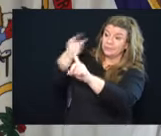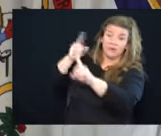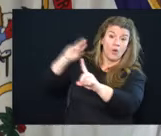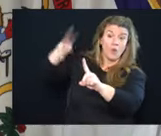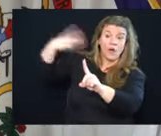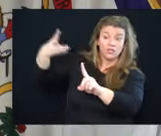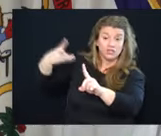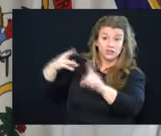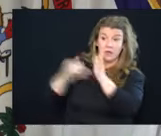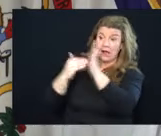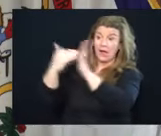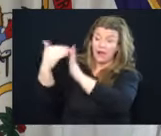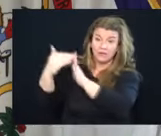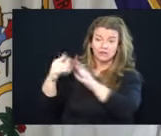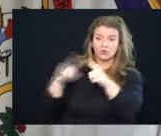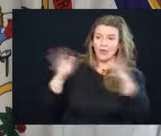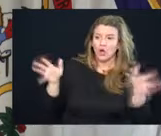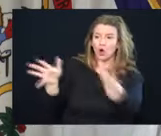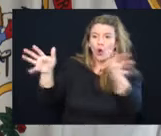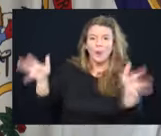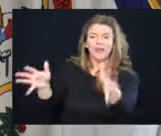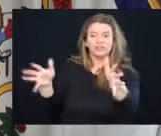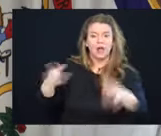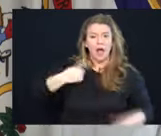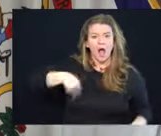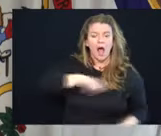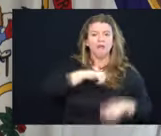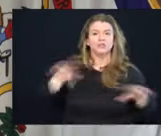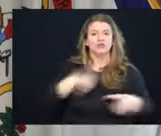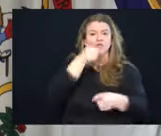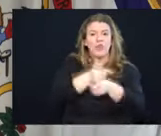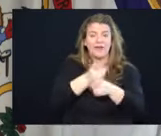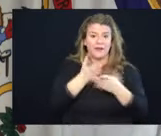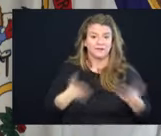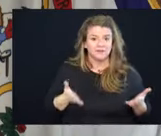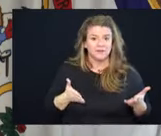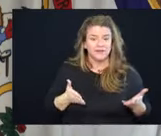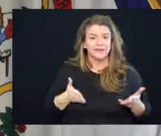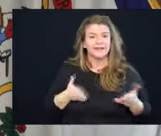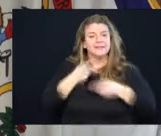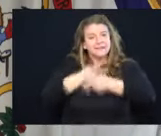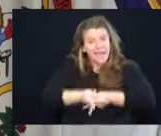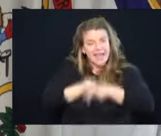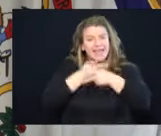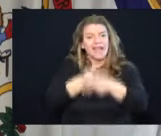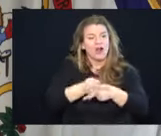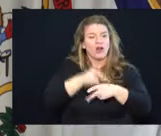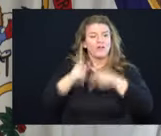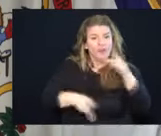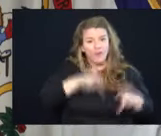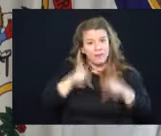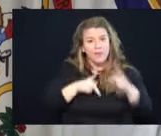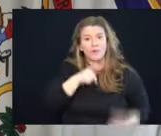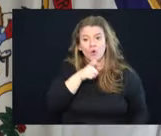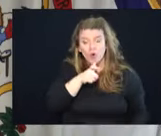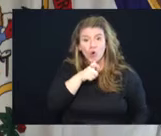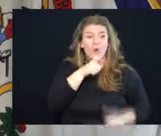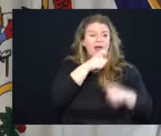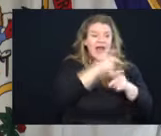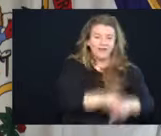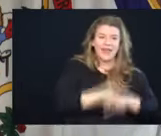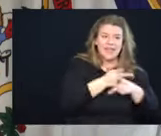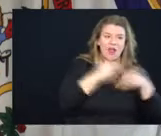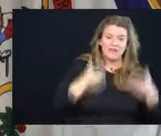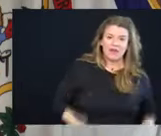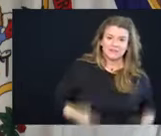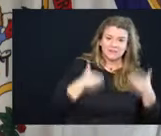possibly can to encourage us to do the right thing, to take care of the people that have absolutely taken care of